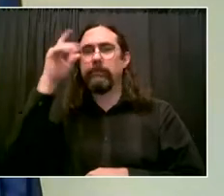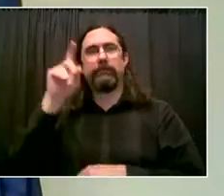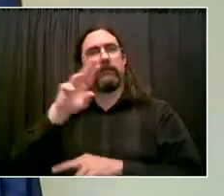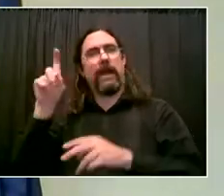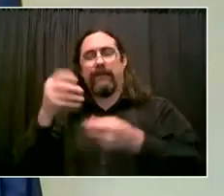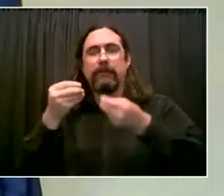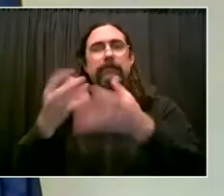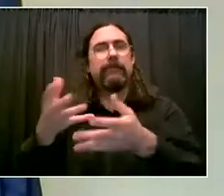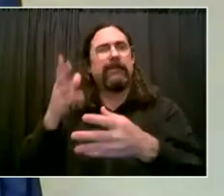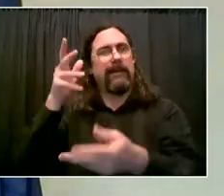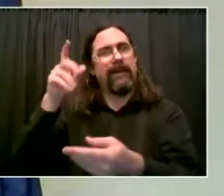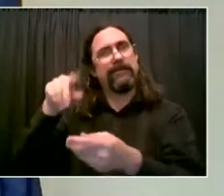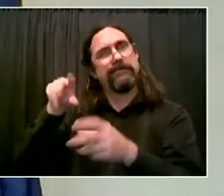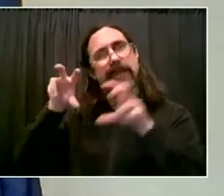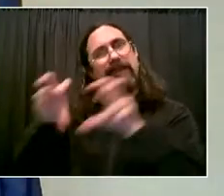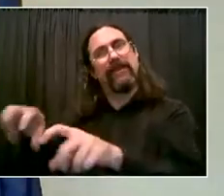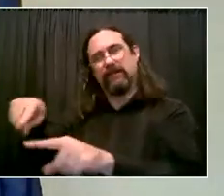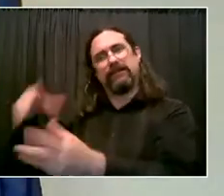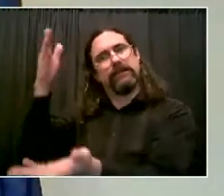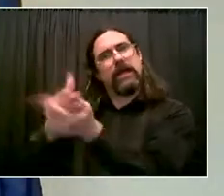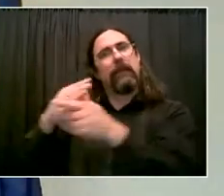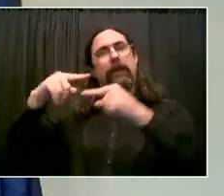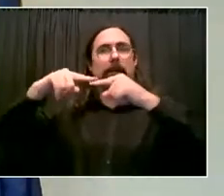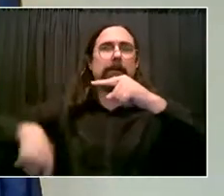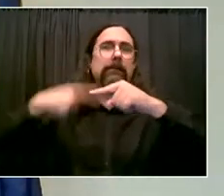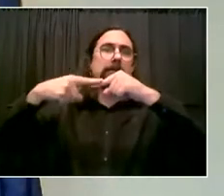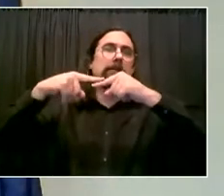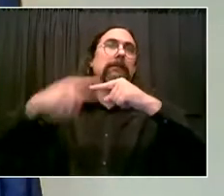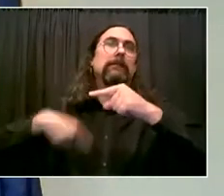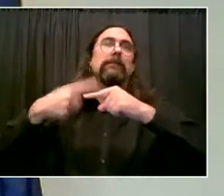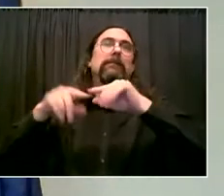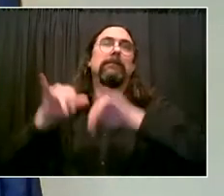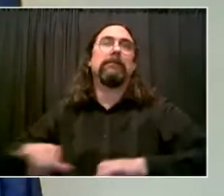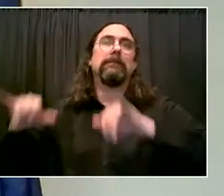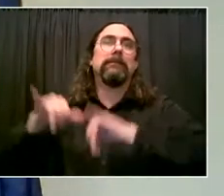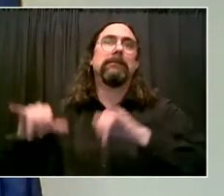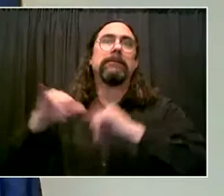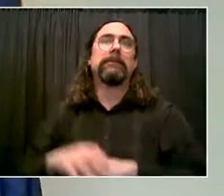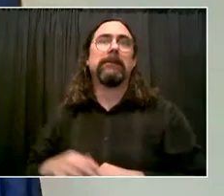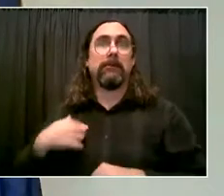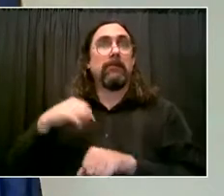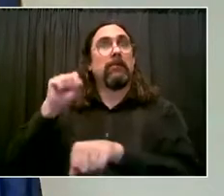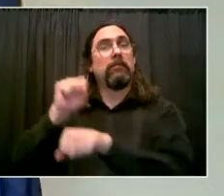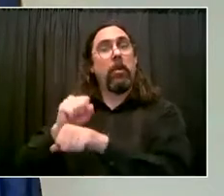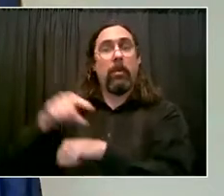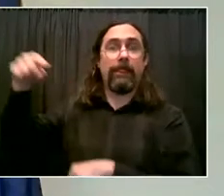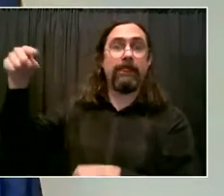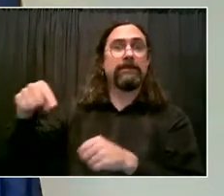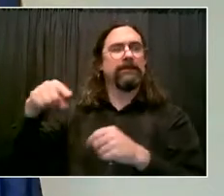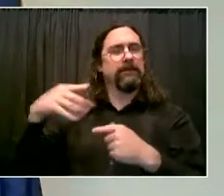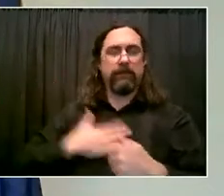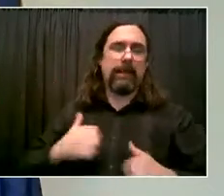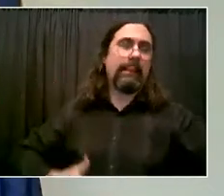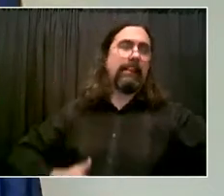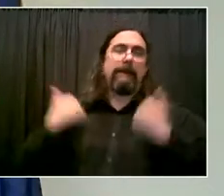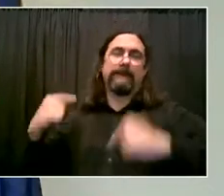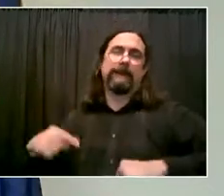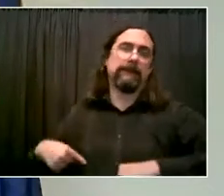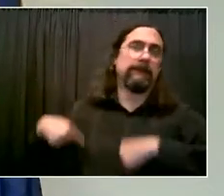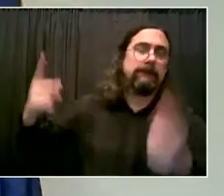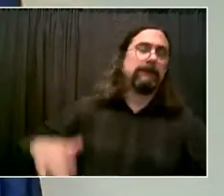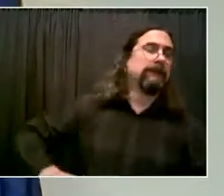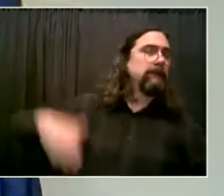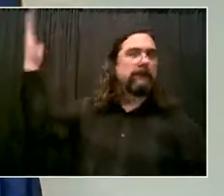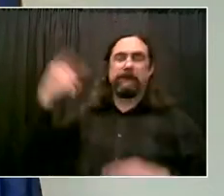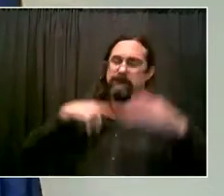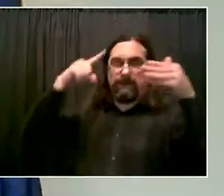We can do this together. I've been working at this all my life. You know, I'm not new to this. I'm true to this. And I want